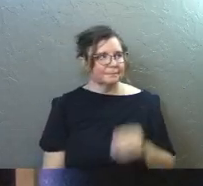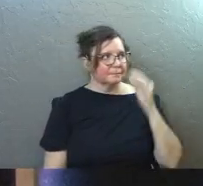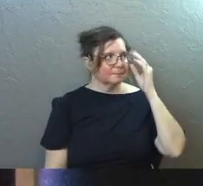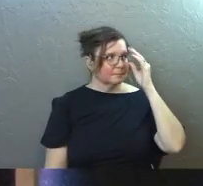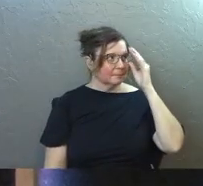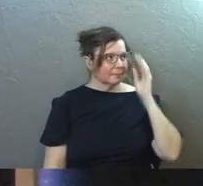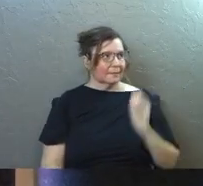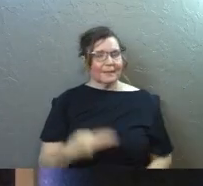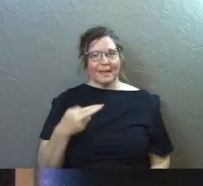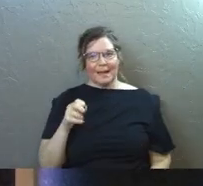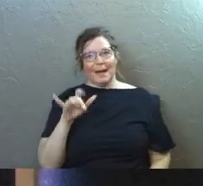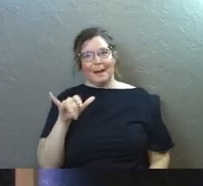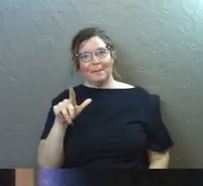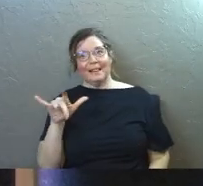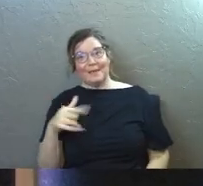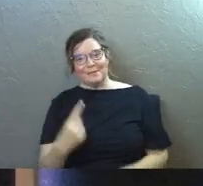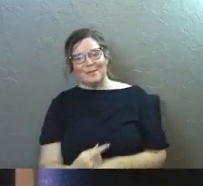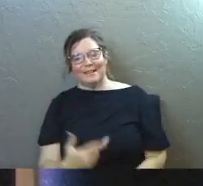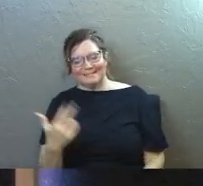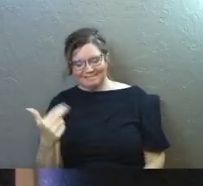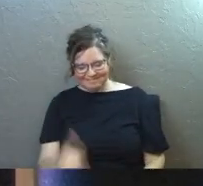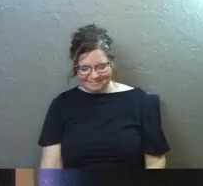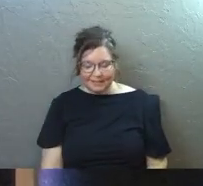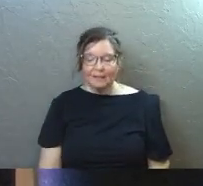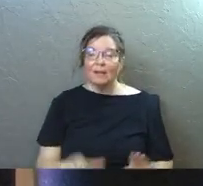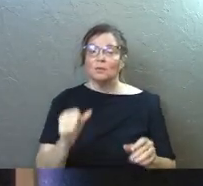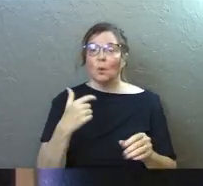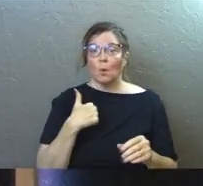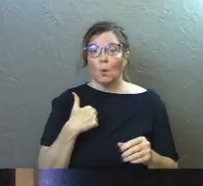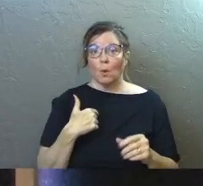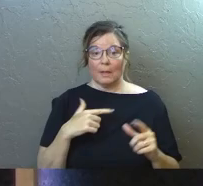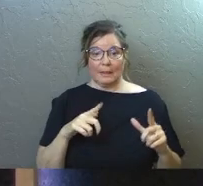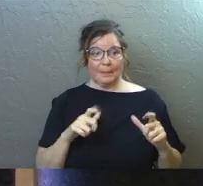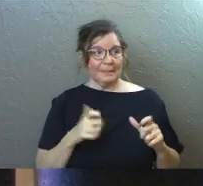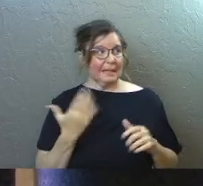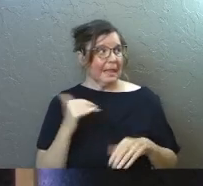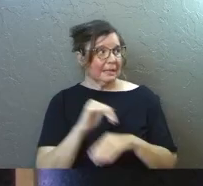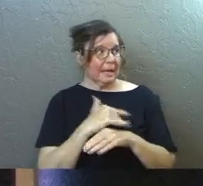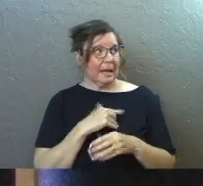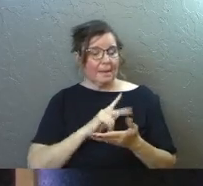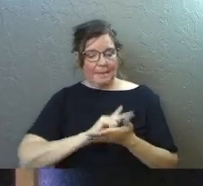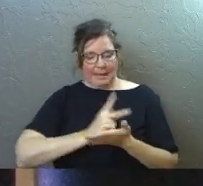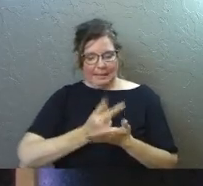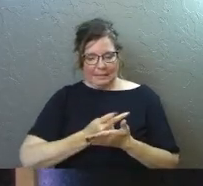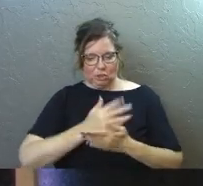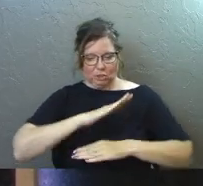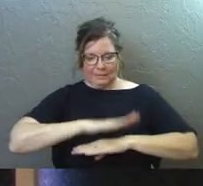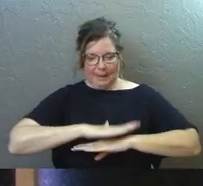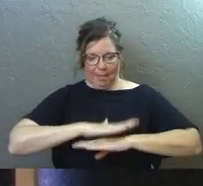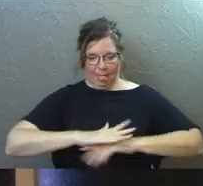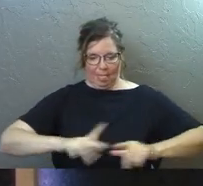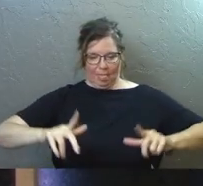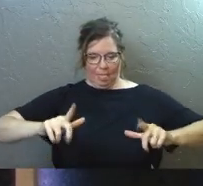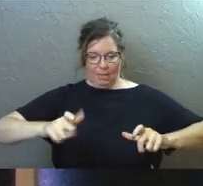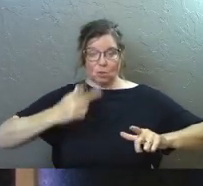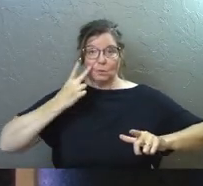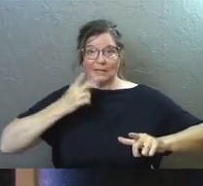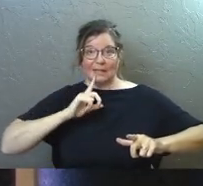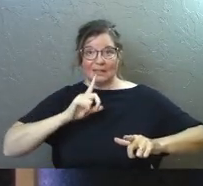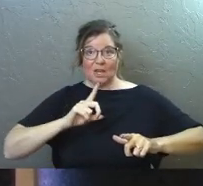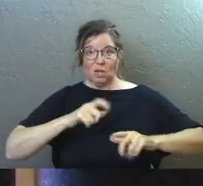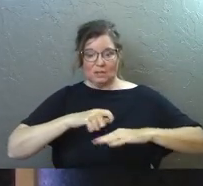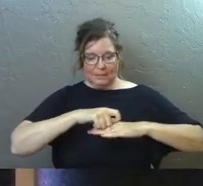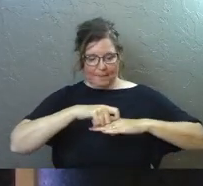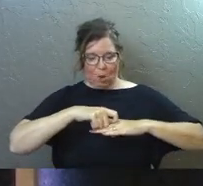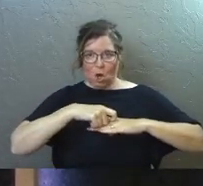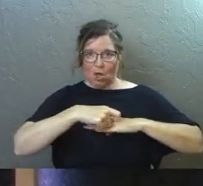Hobby Lobby. Absolutely. So I took that picture last night at my kitchen table. Um, you can see there's some